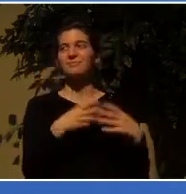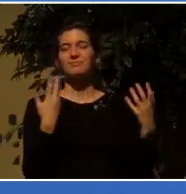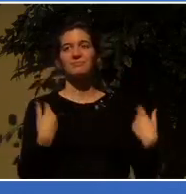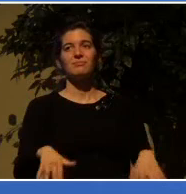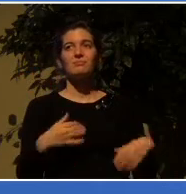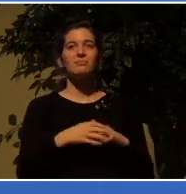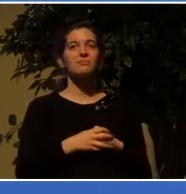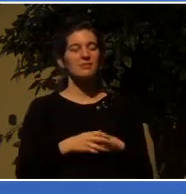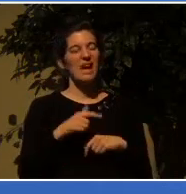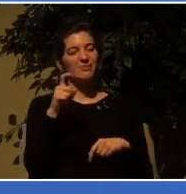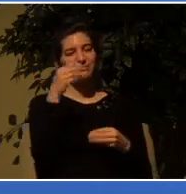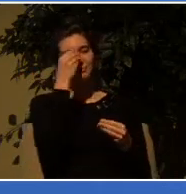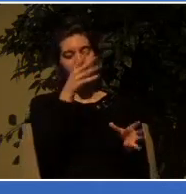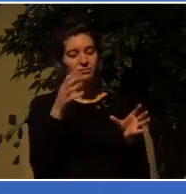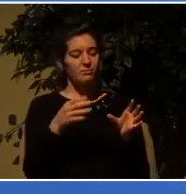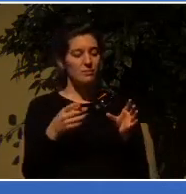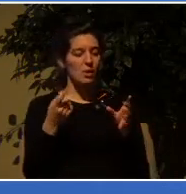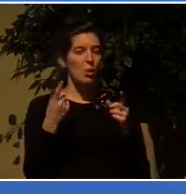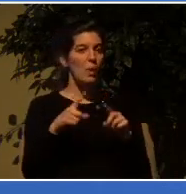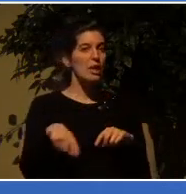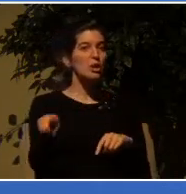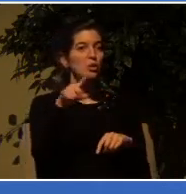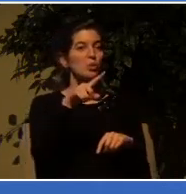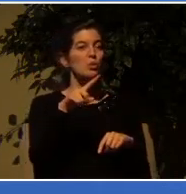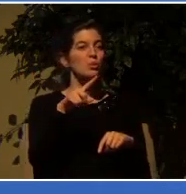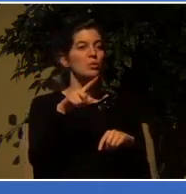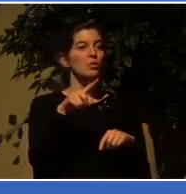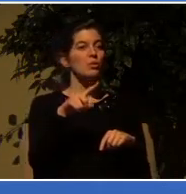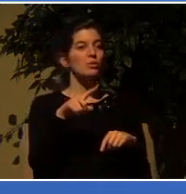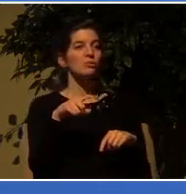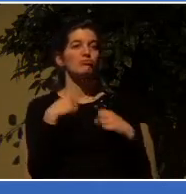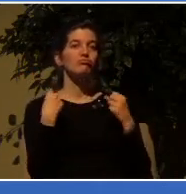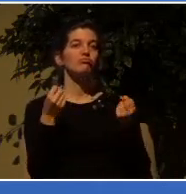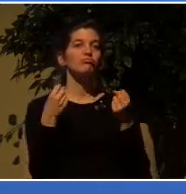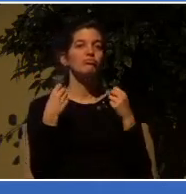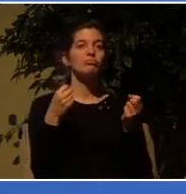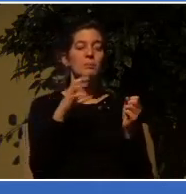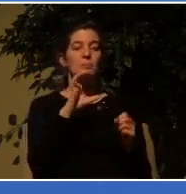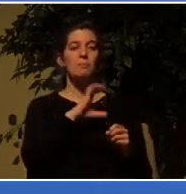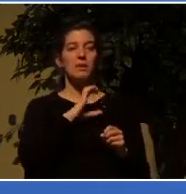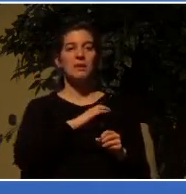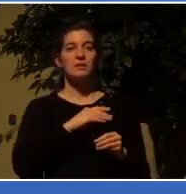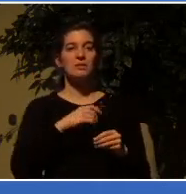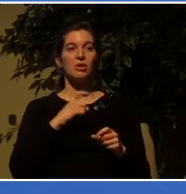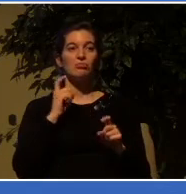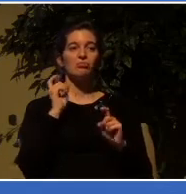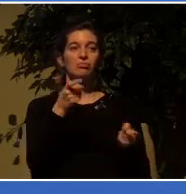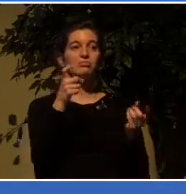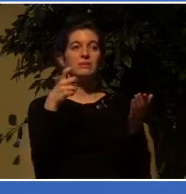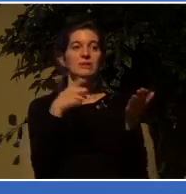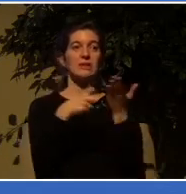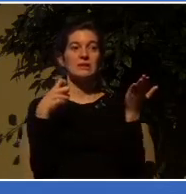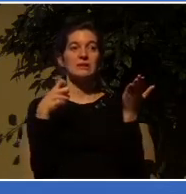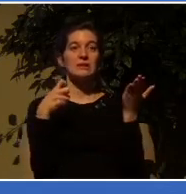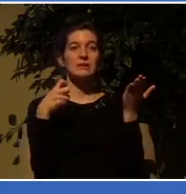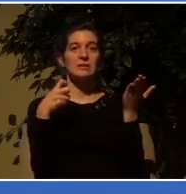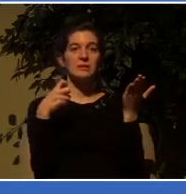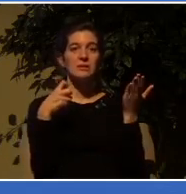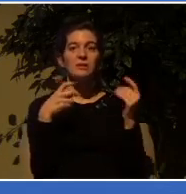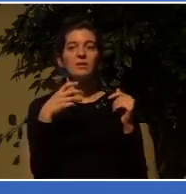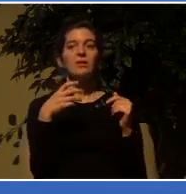or don't ever underestimate what happens when law and order disappears.